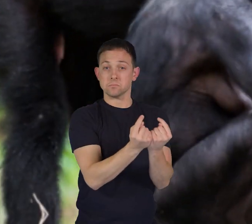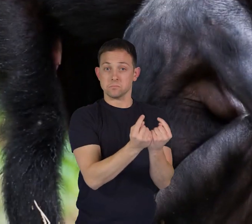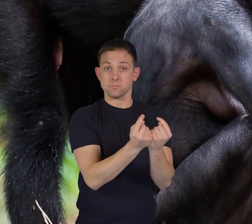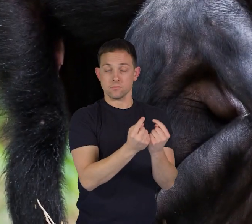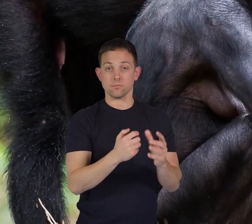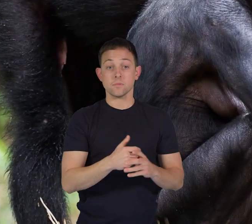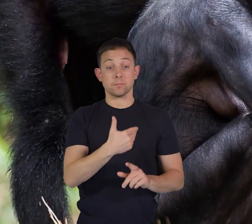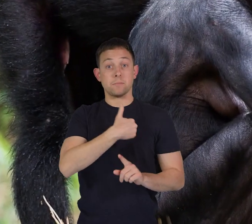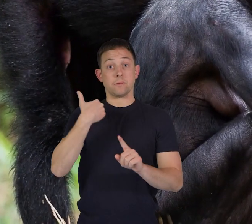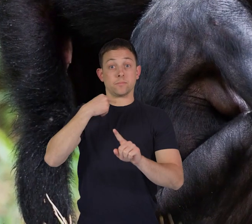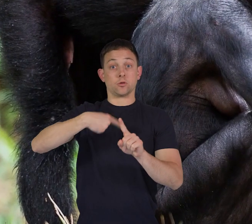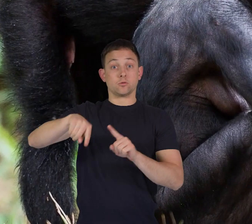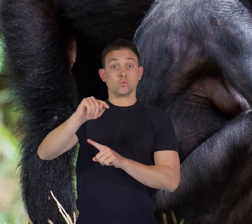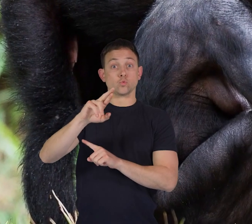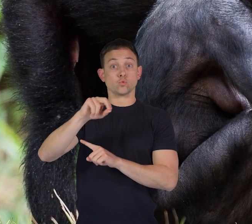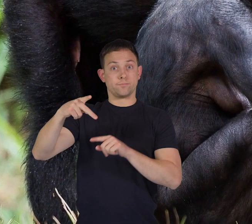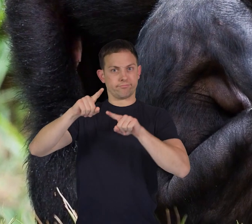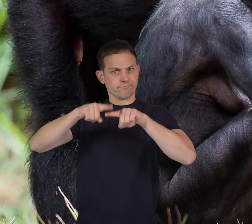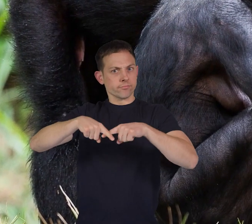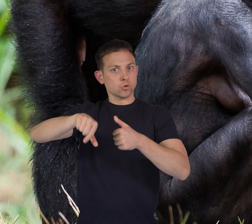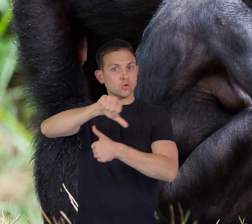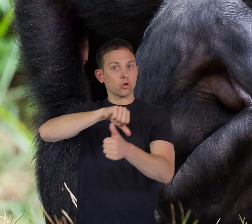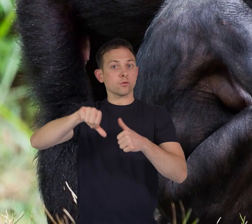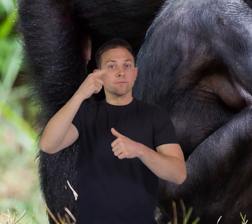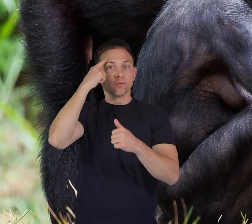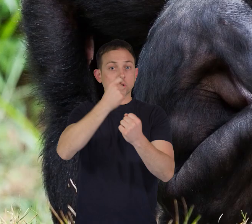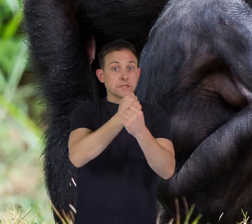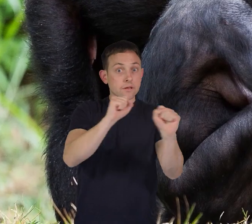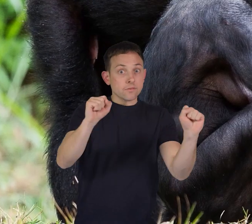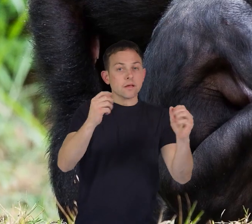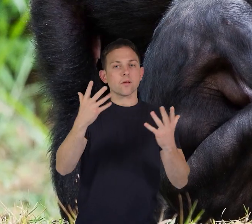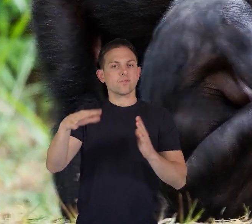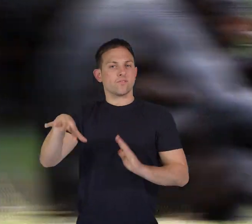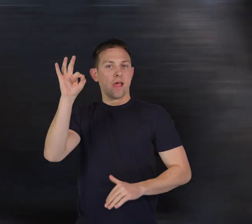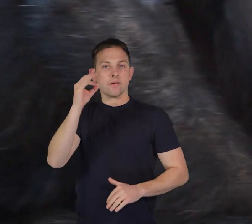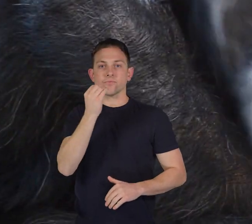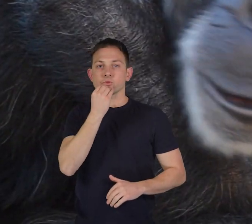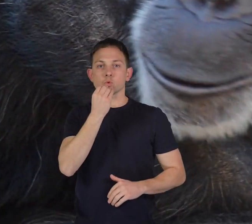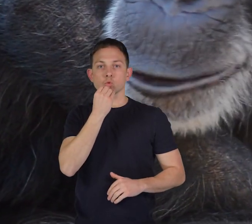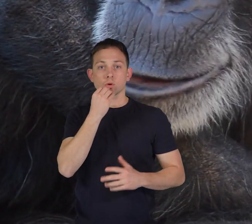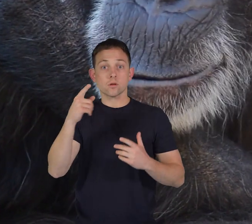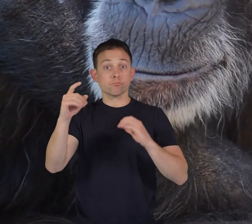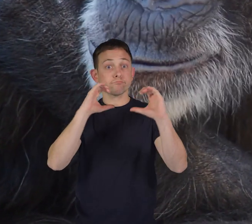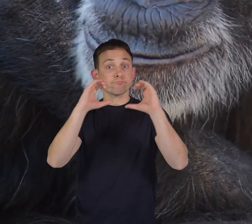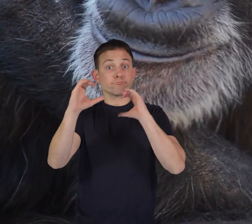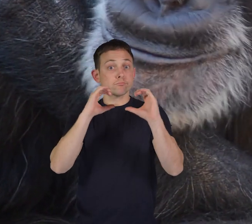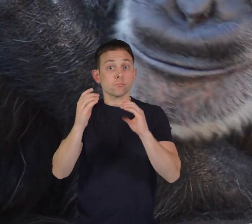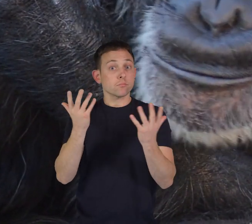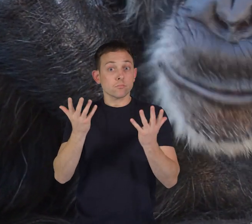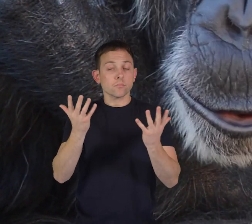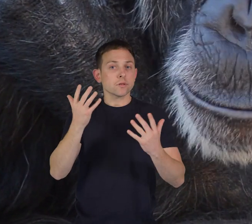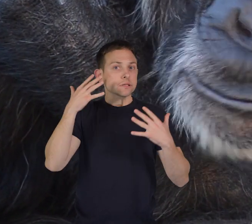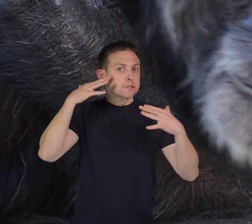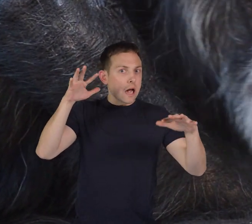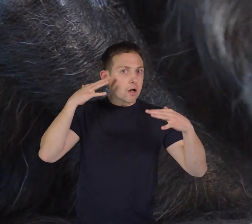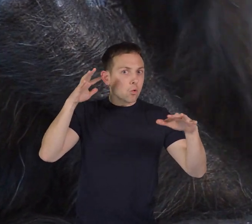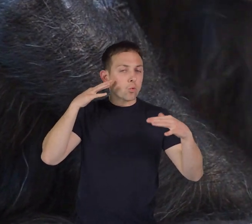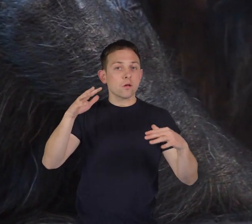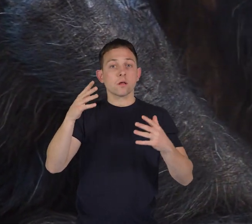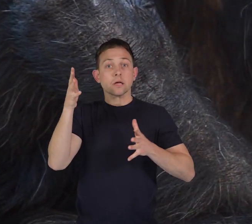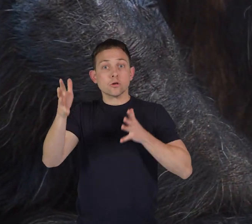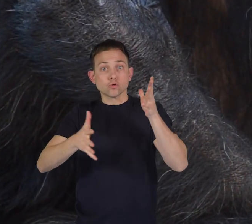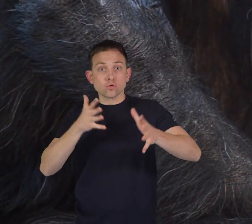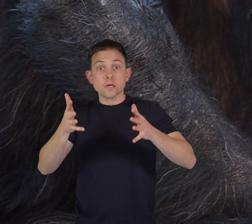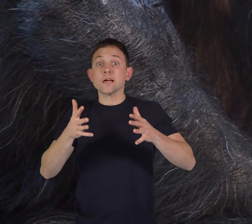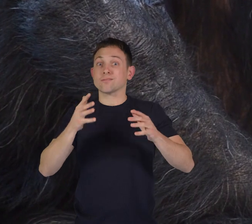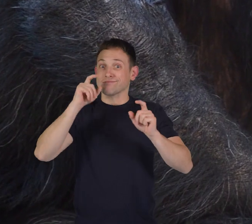members of a troop rely on each other for safety and to find food they communicate using sounds gestures